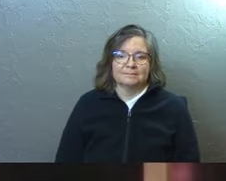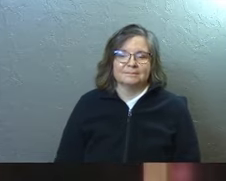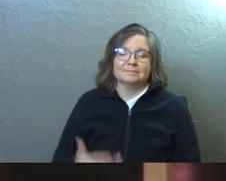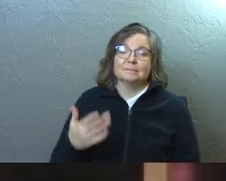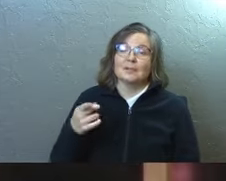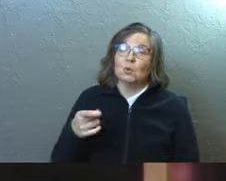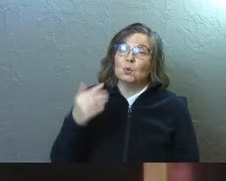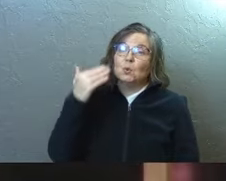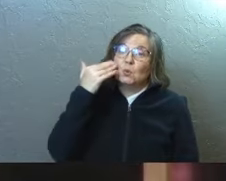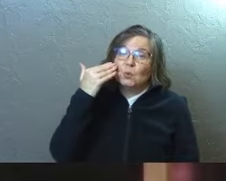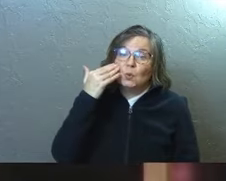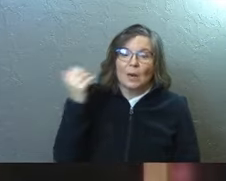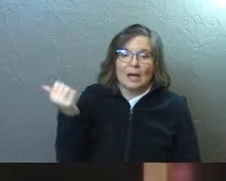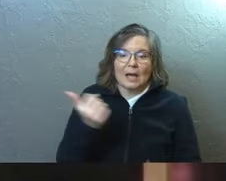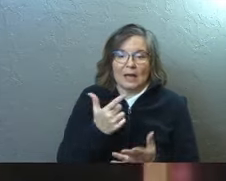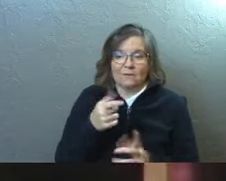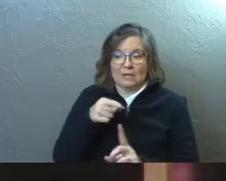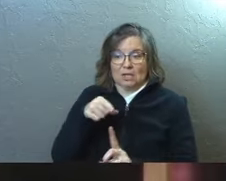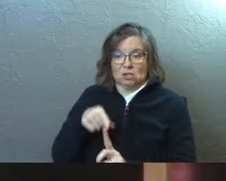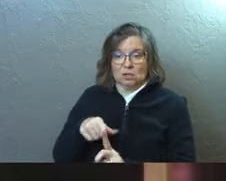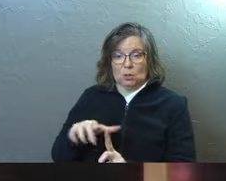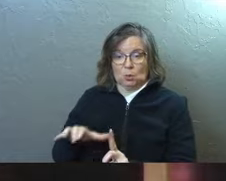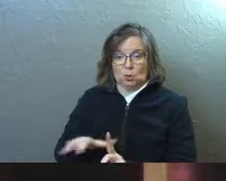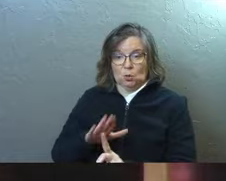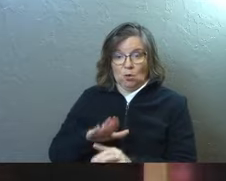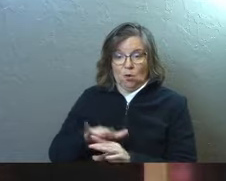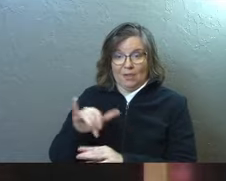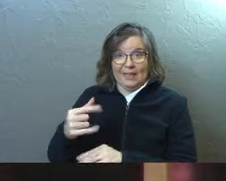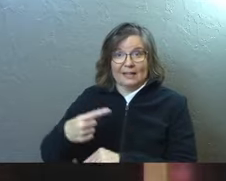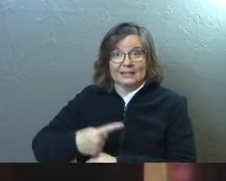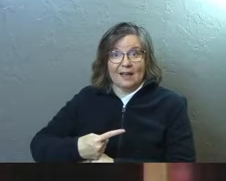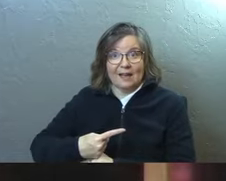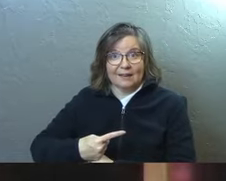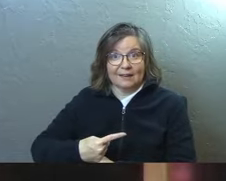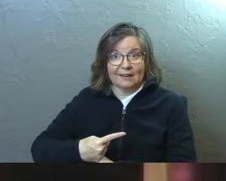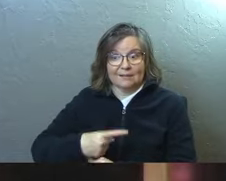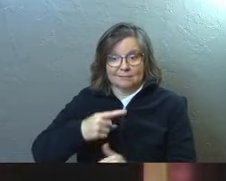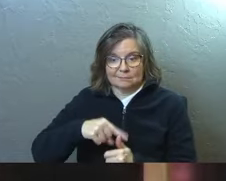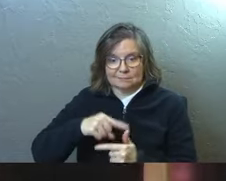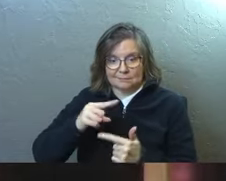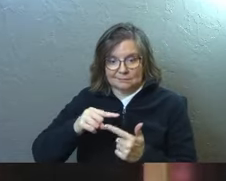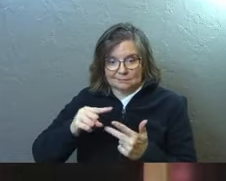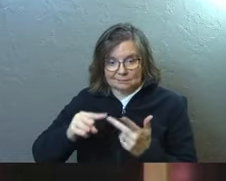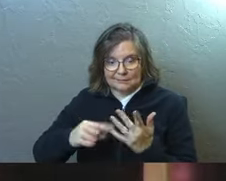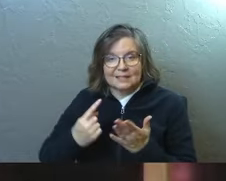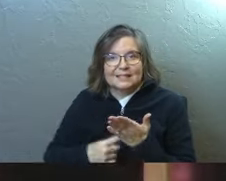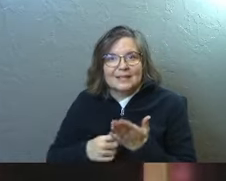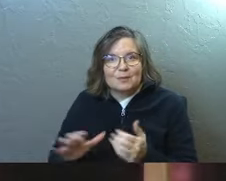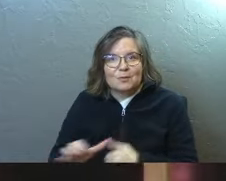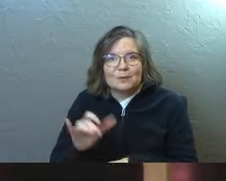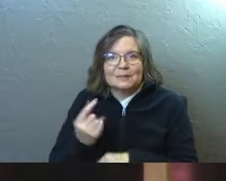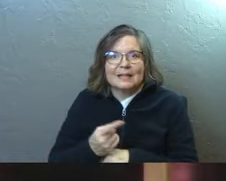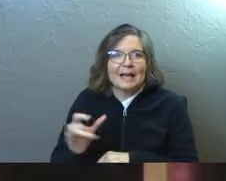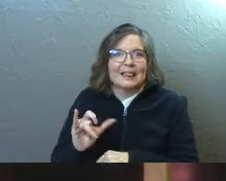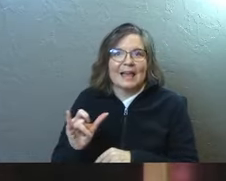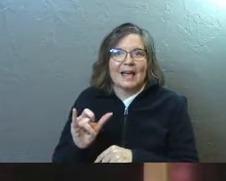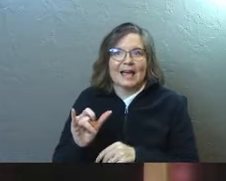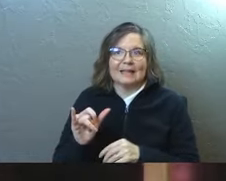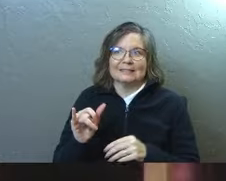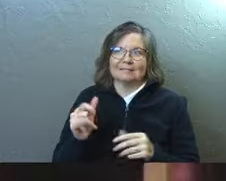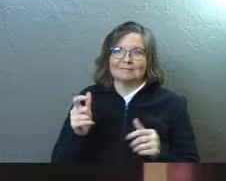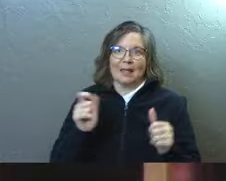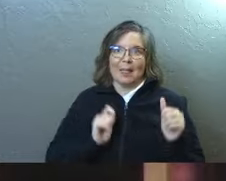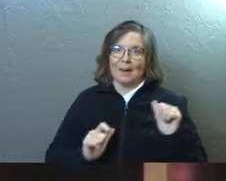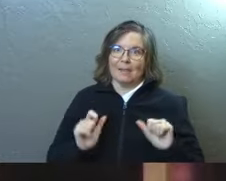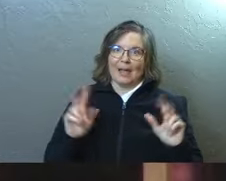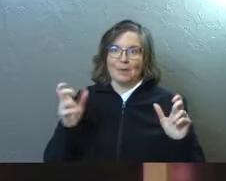And you knew everything that she would do on that day. Right? Because sometimes Christmas Day is like a play, and